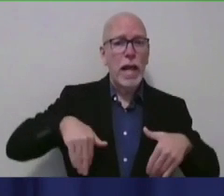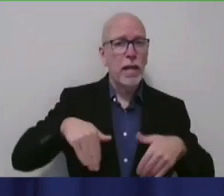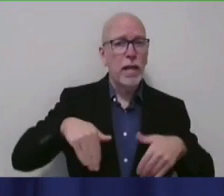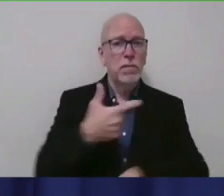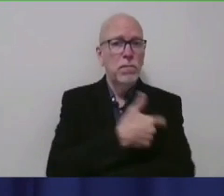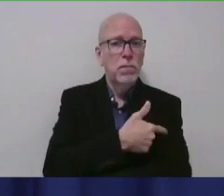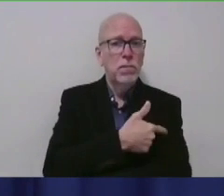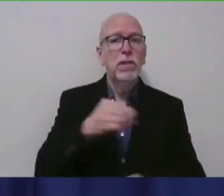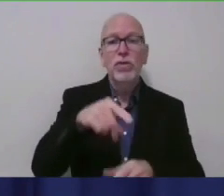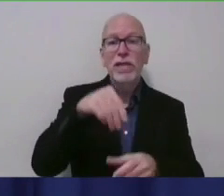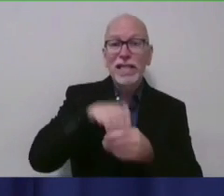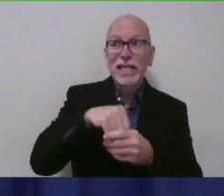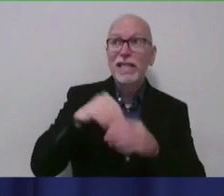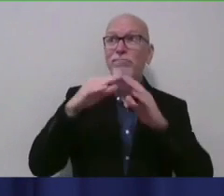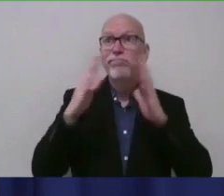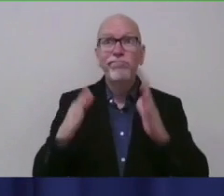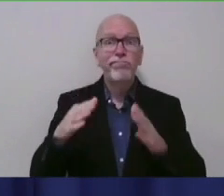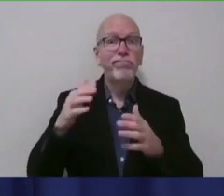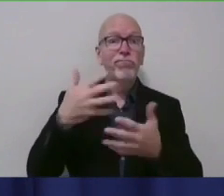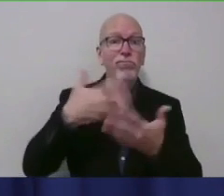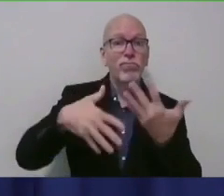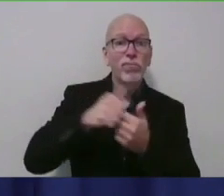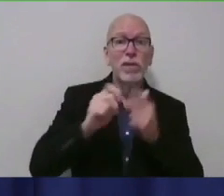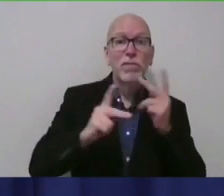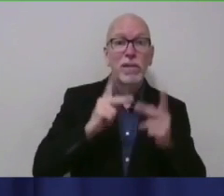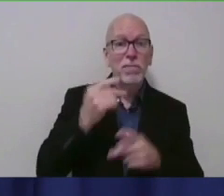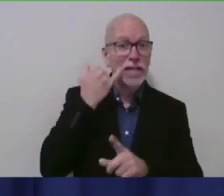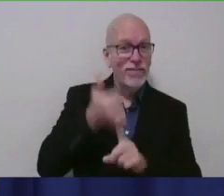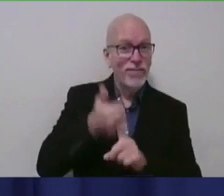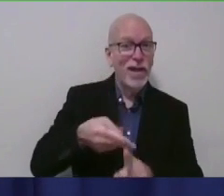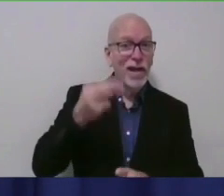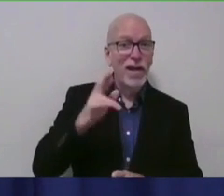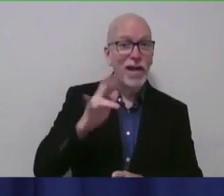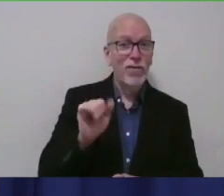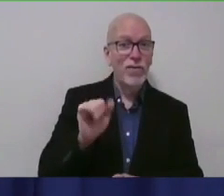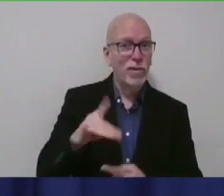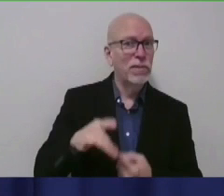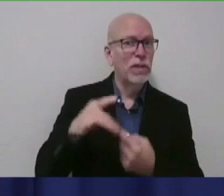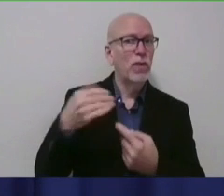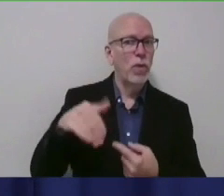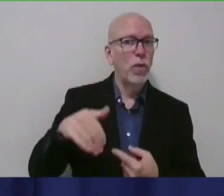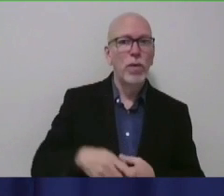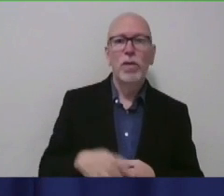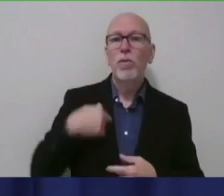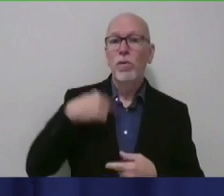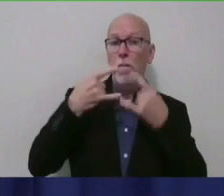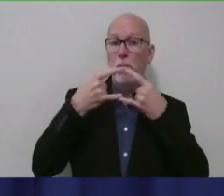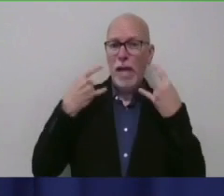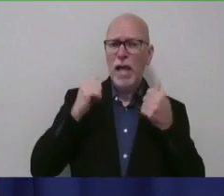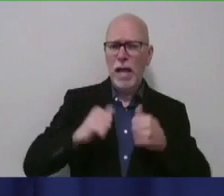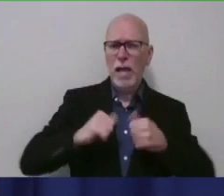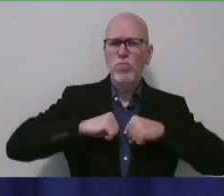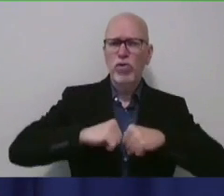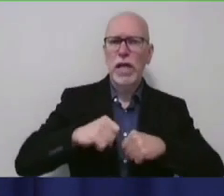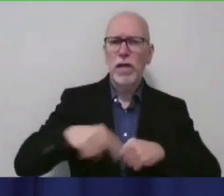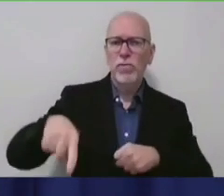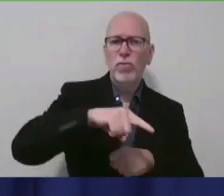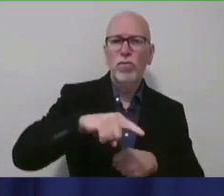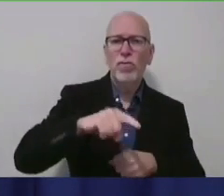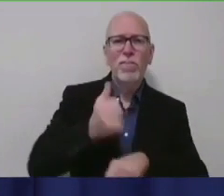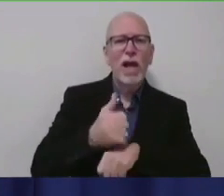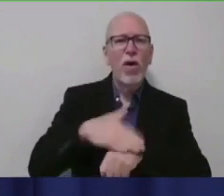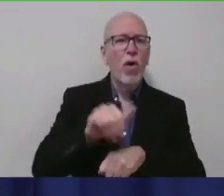around other people, especially if you're at high risk. We know that masks can provide protection based on what we've seen with other illnesses.